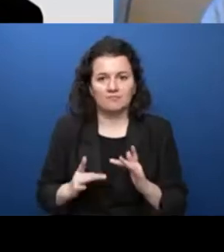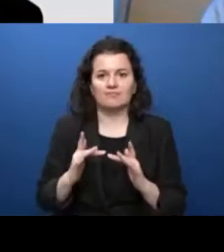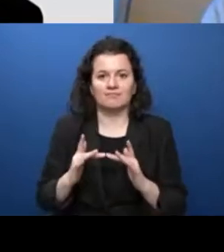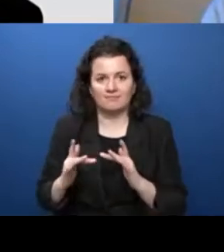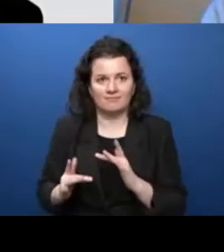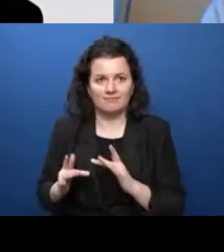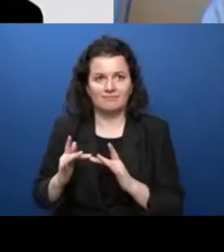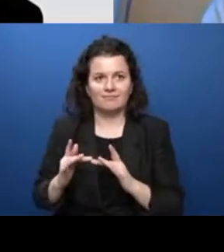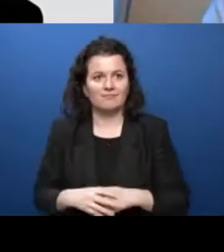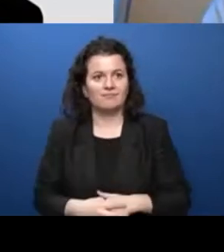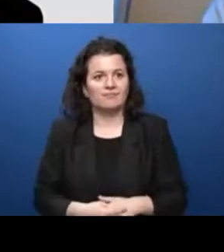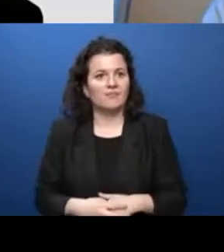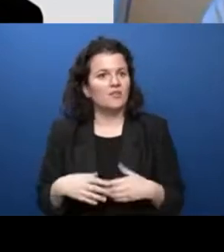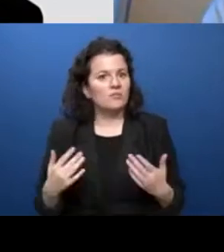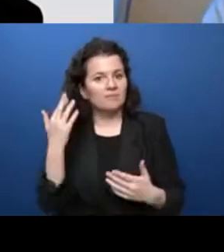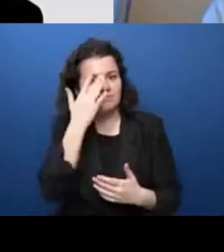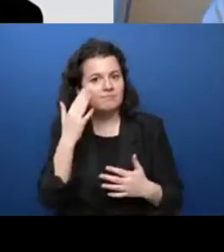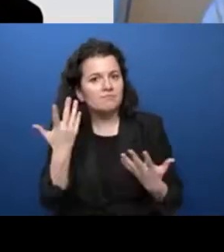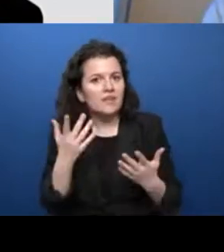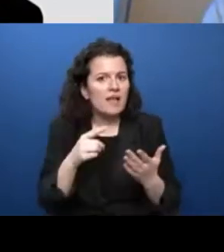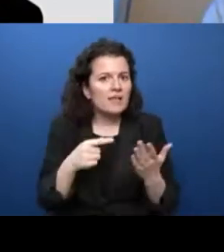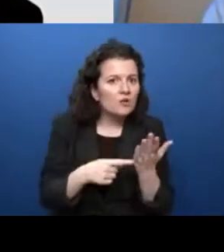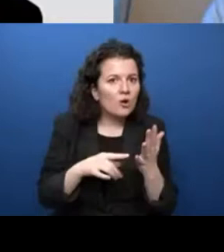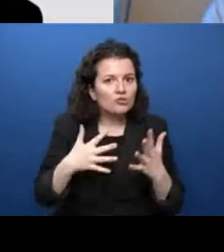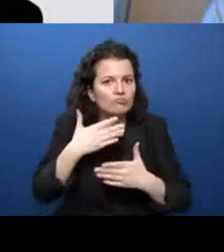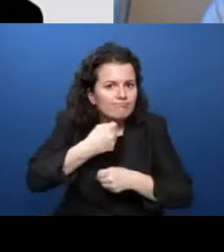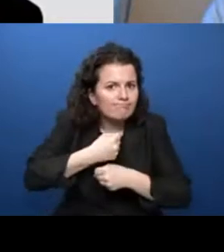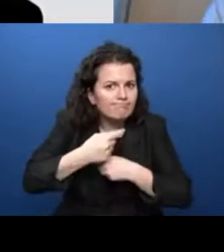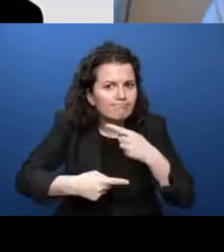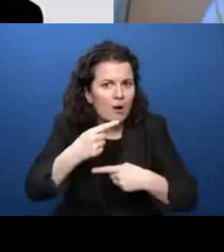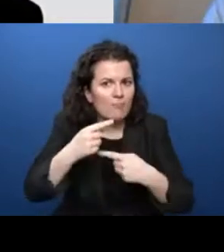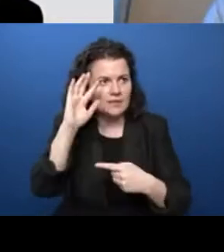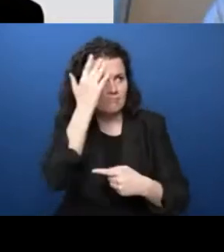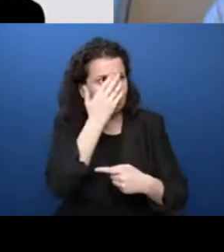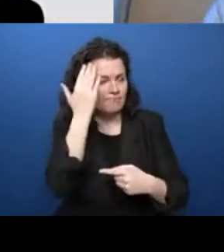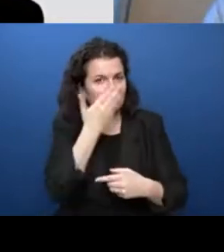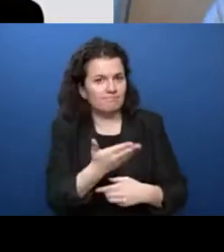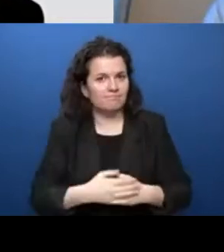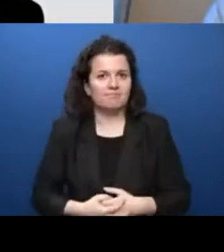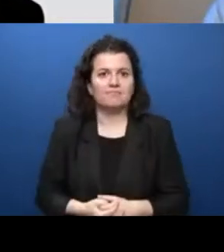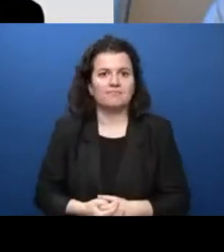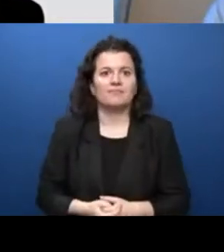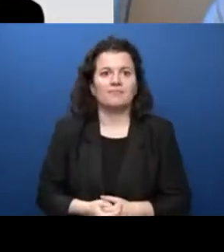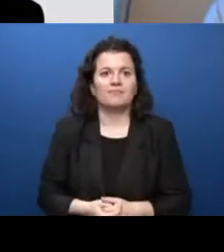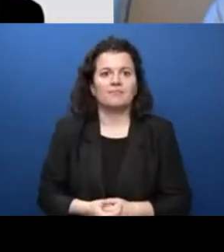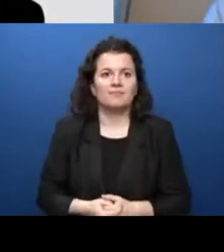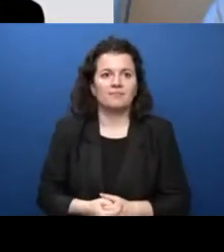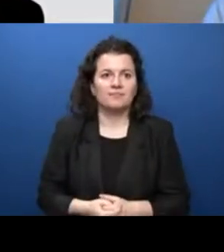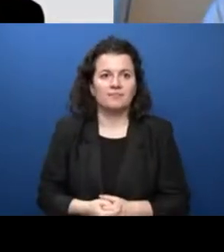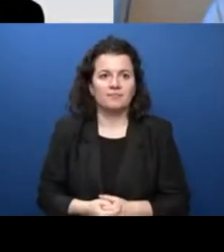Reflecting about how technology works. Go ahead. Adelante, por favor. Significa también